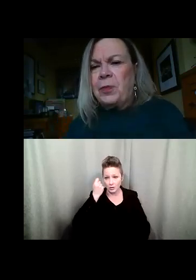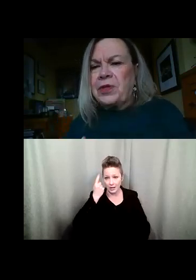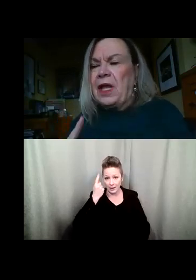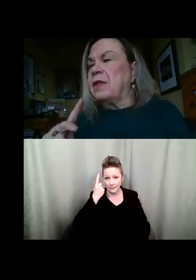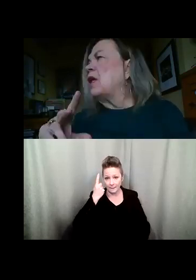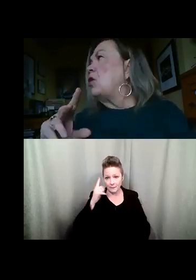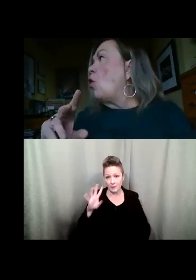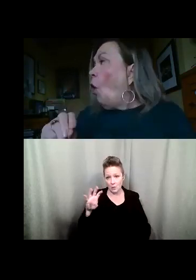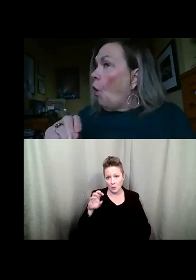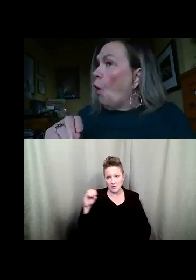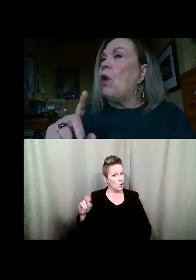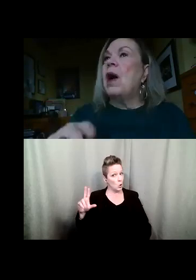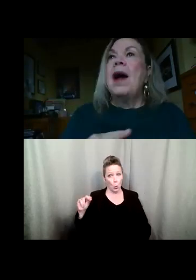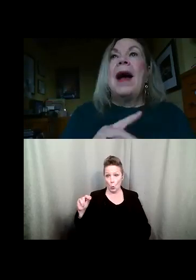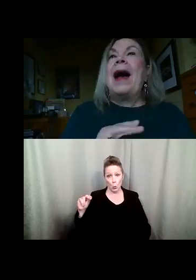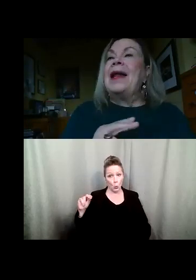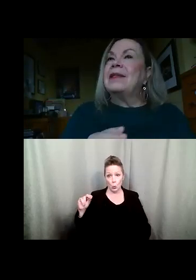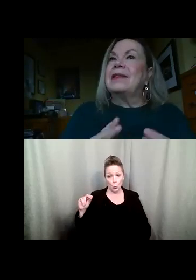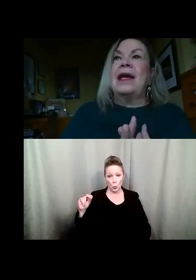40% said no.